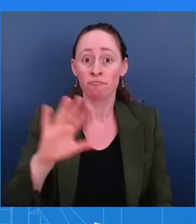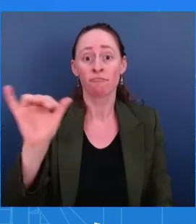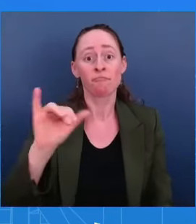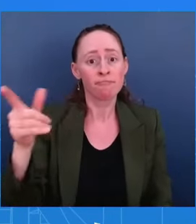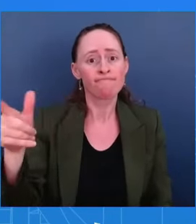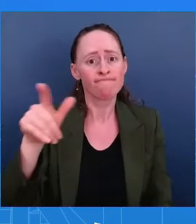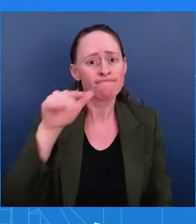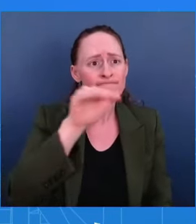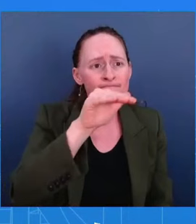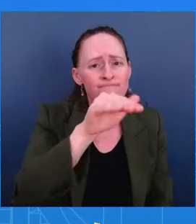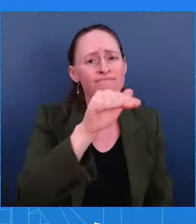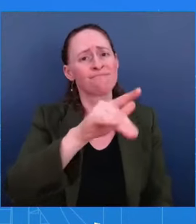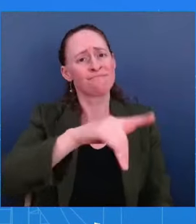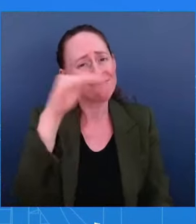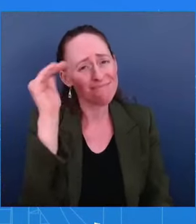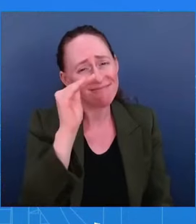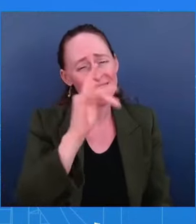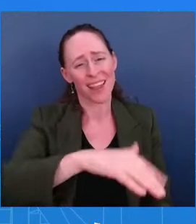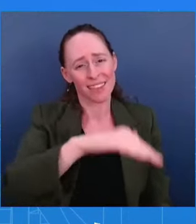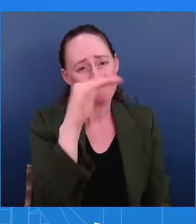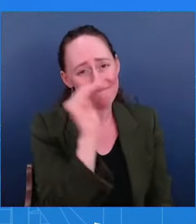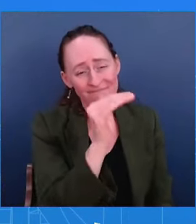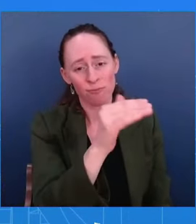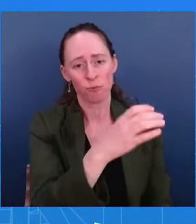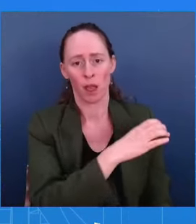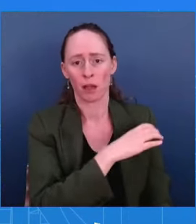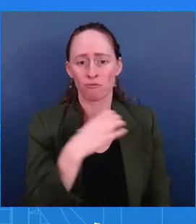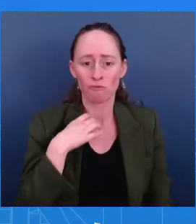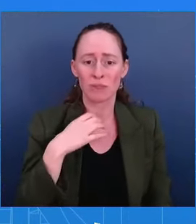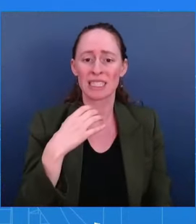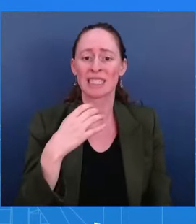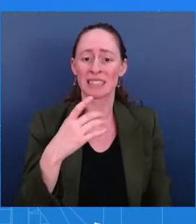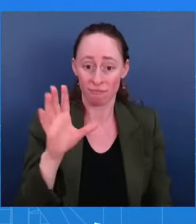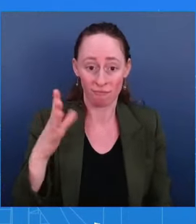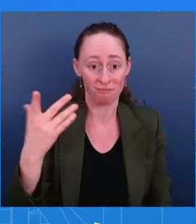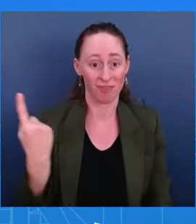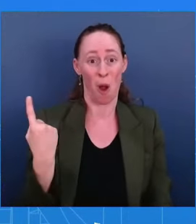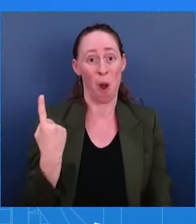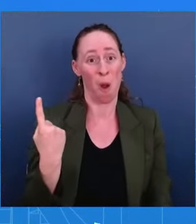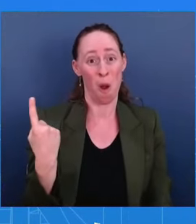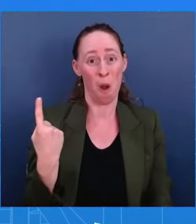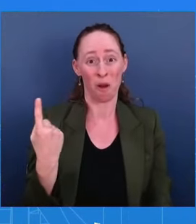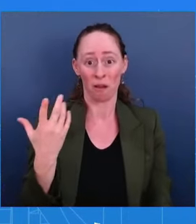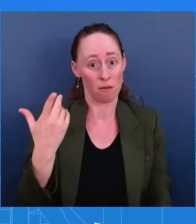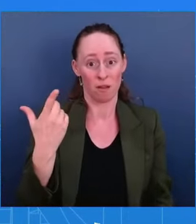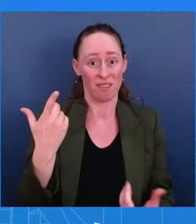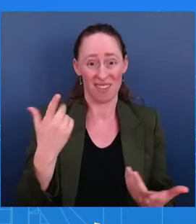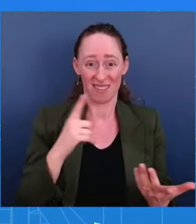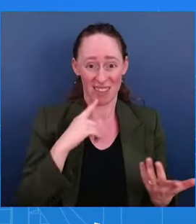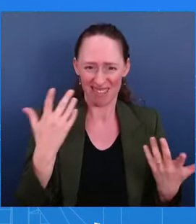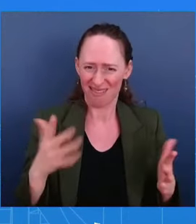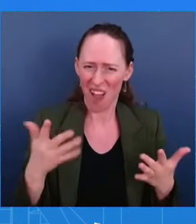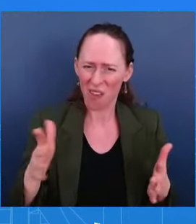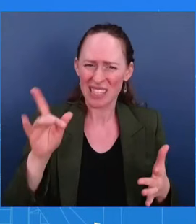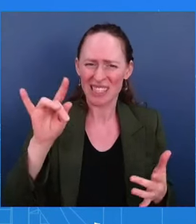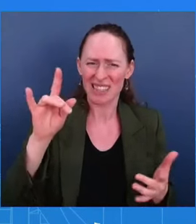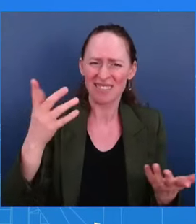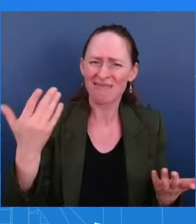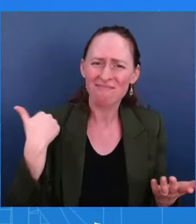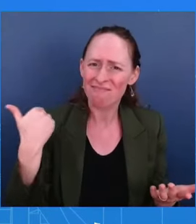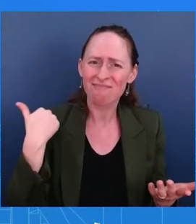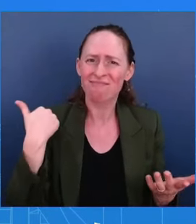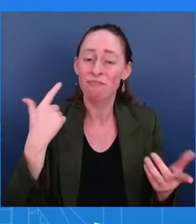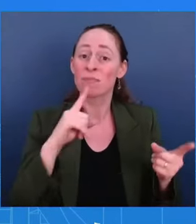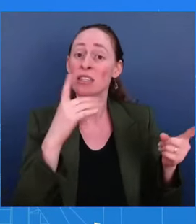not get it done because it's been decades, decades since we were able to get something like the Bipartisan